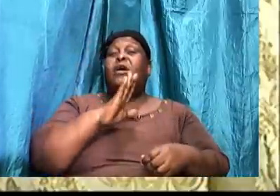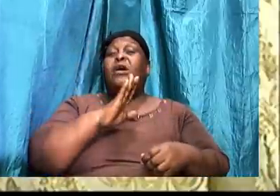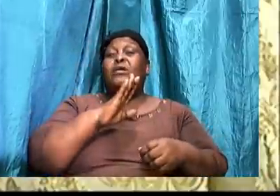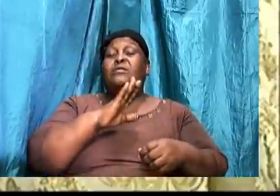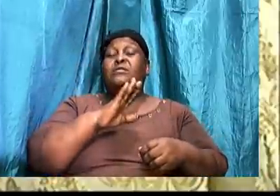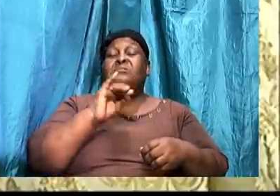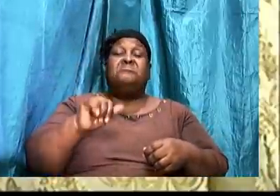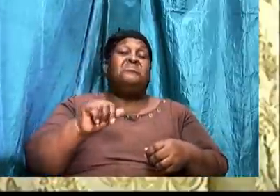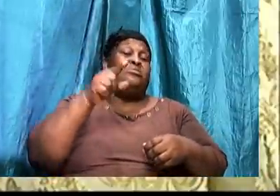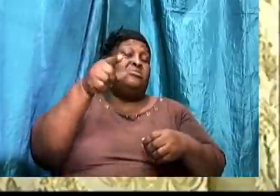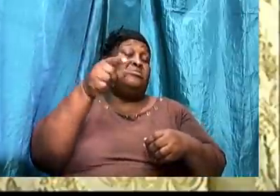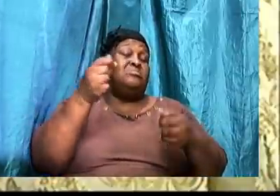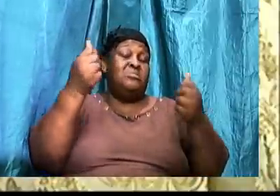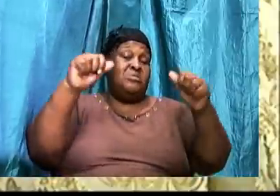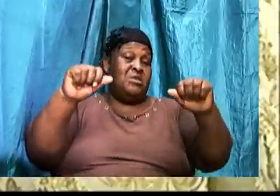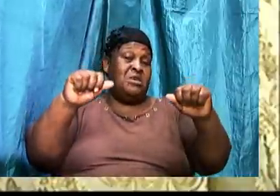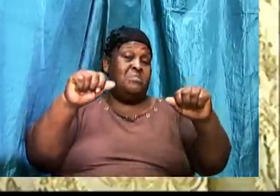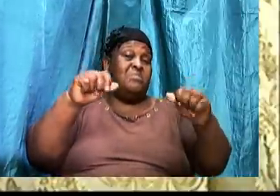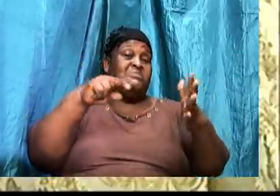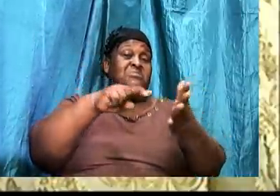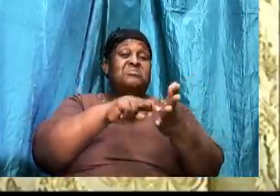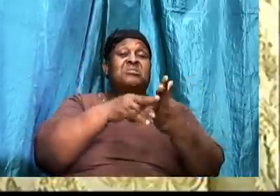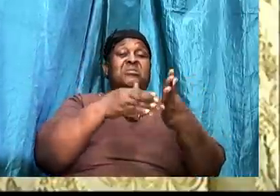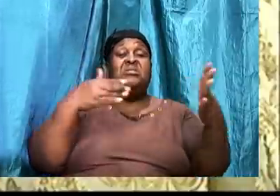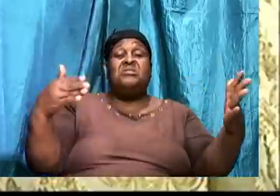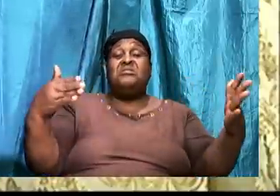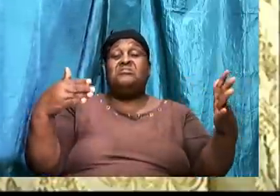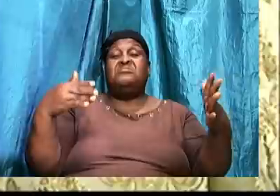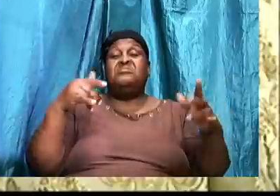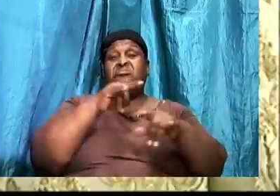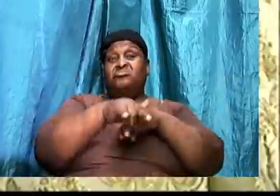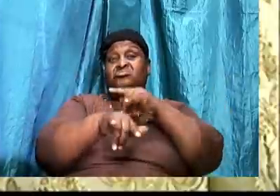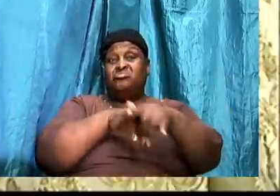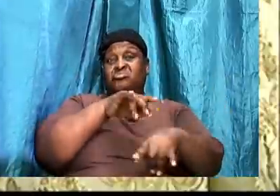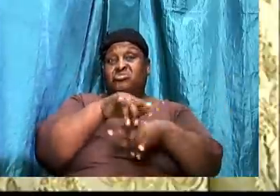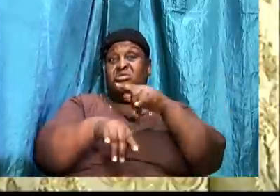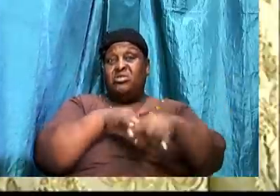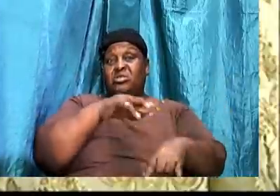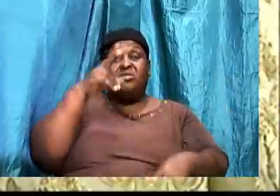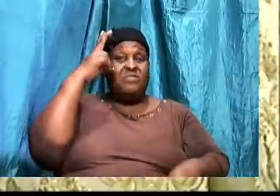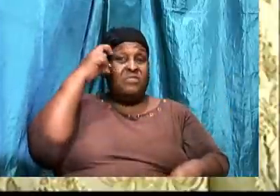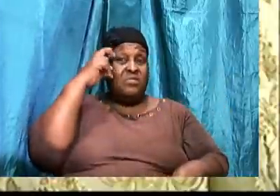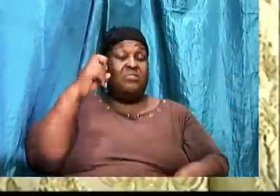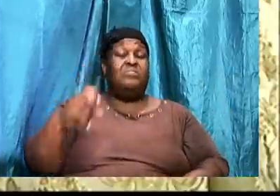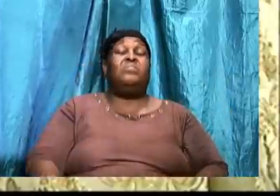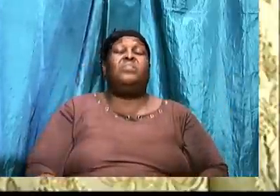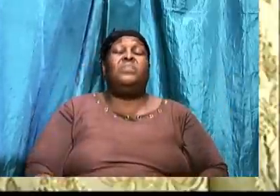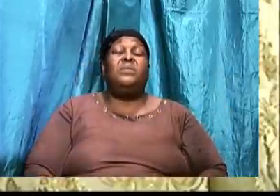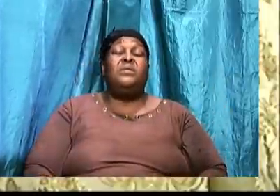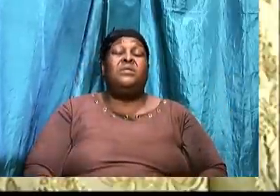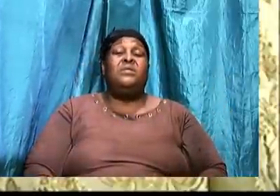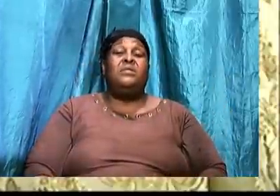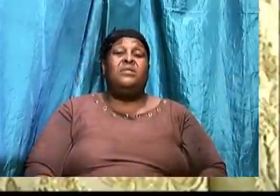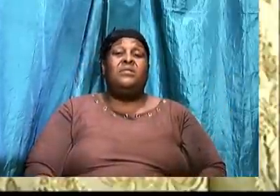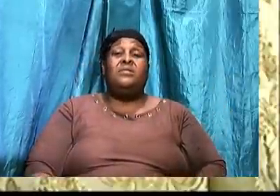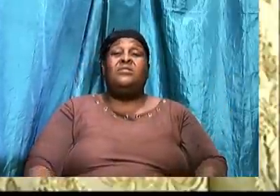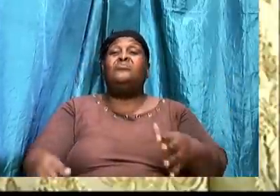wiles of the devil. And we did say that the Greek word, we're just doing a quick recap. The Greek word